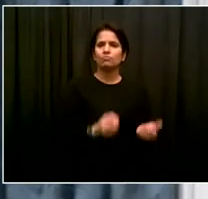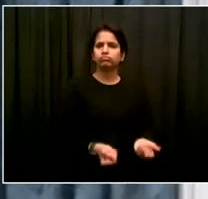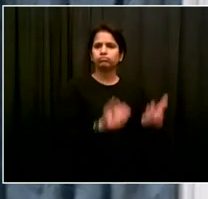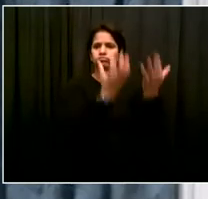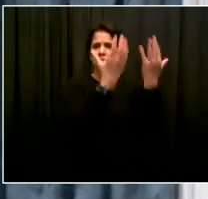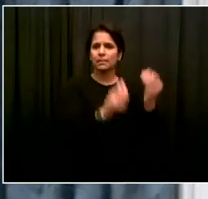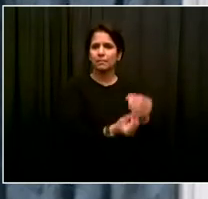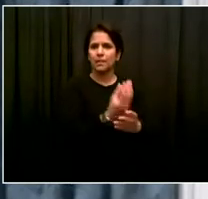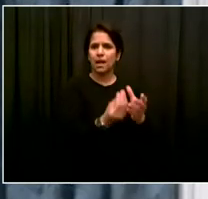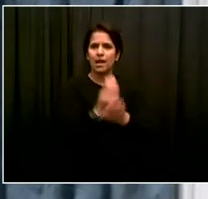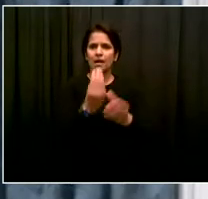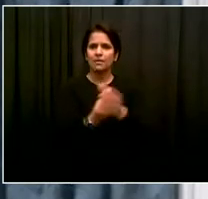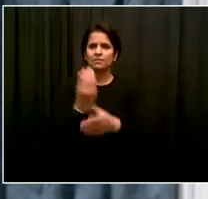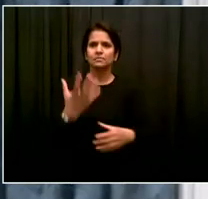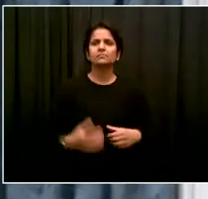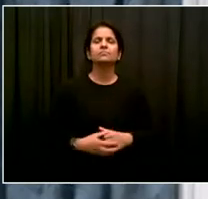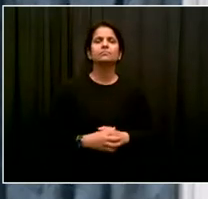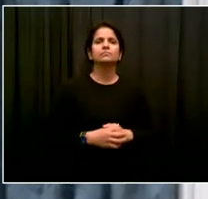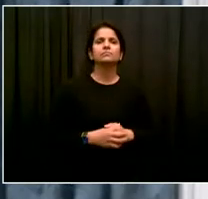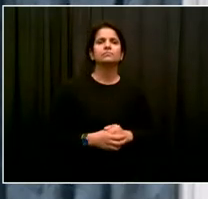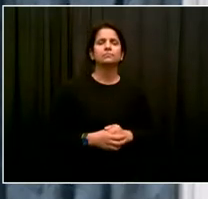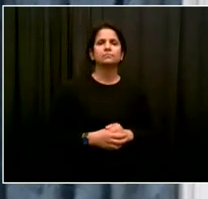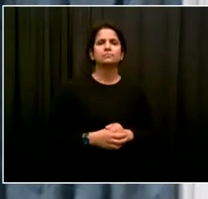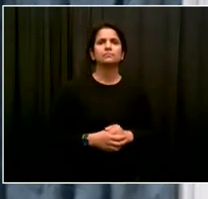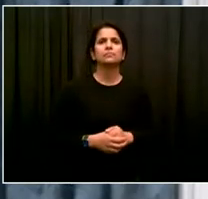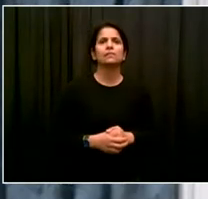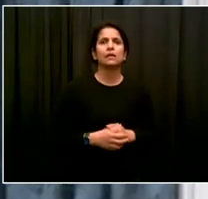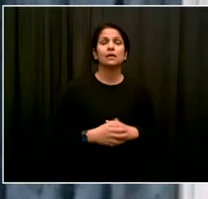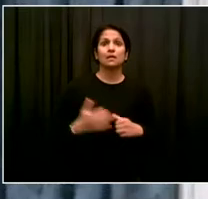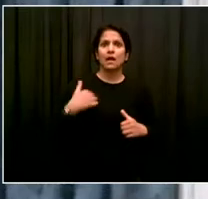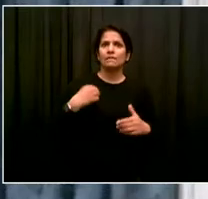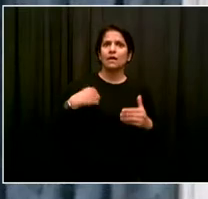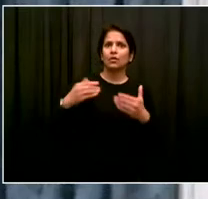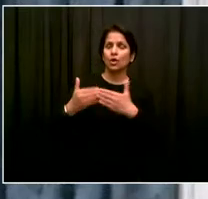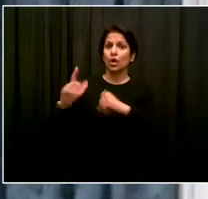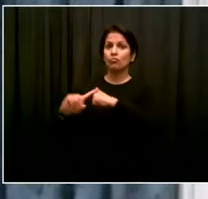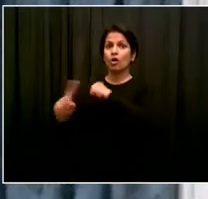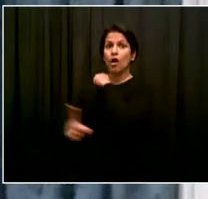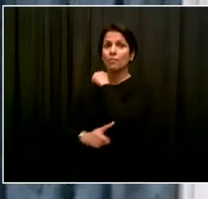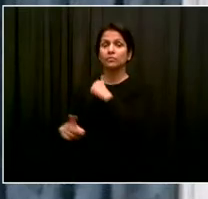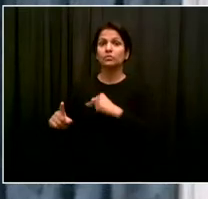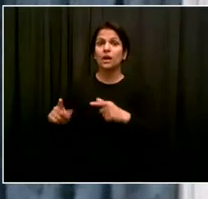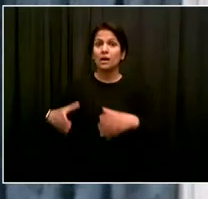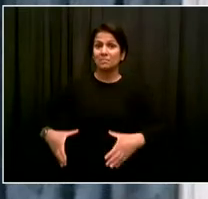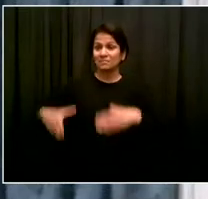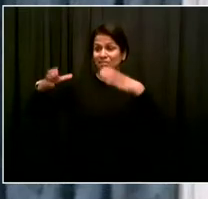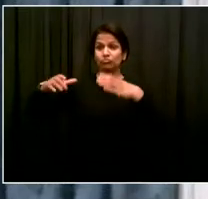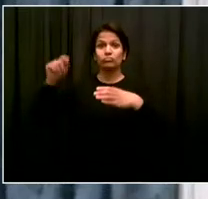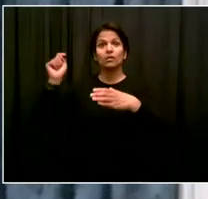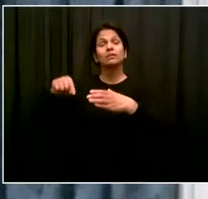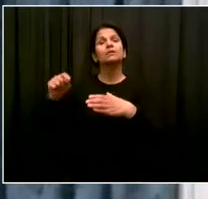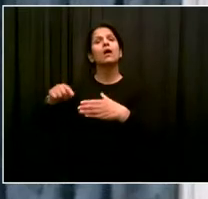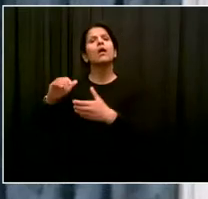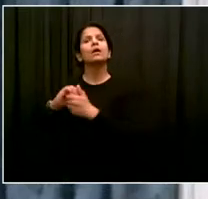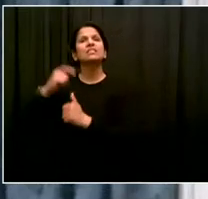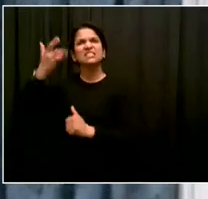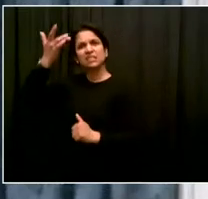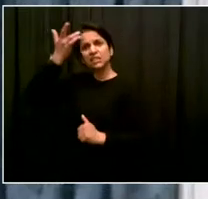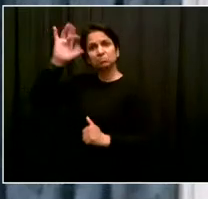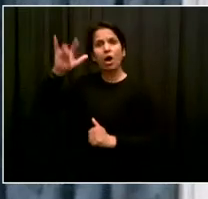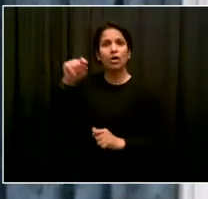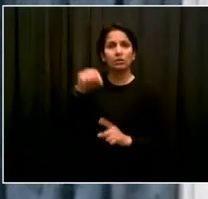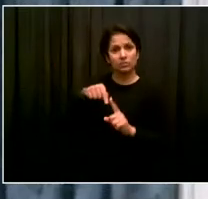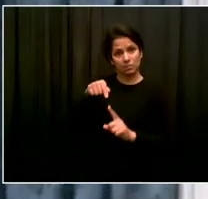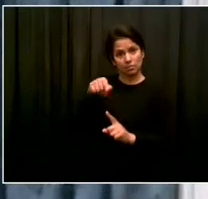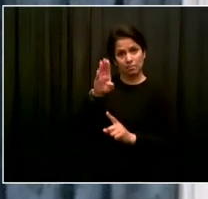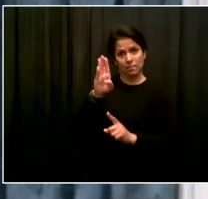participate in organics. These smart bins will be also available through an app. You'll download an app and register